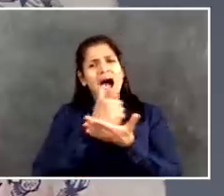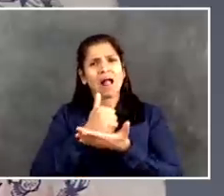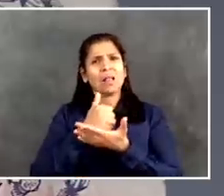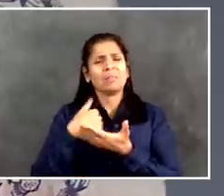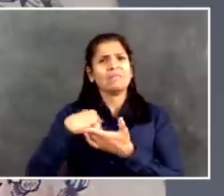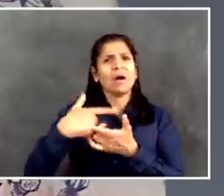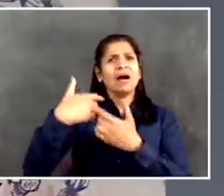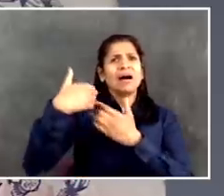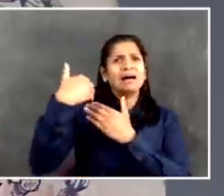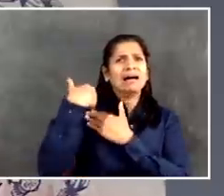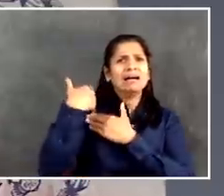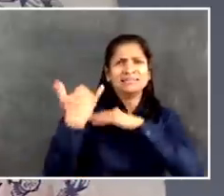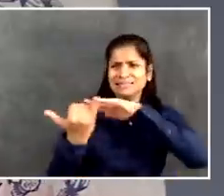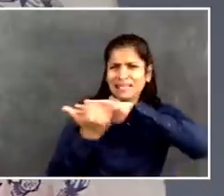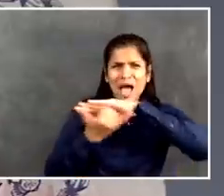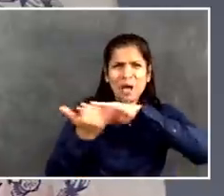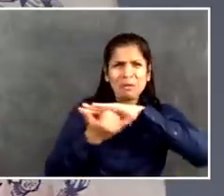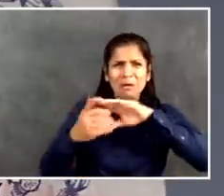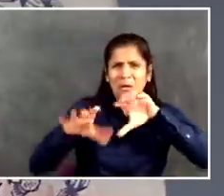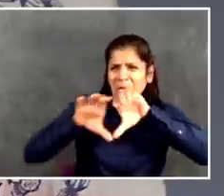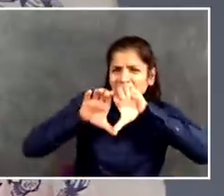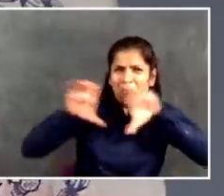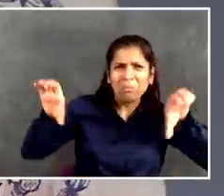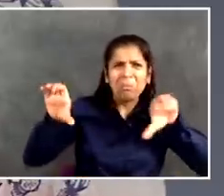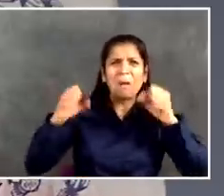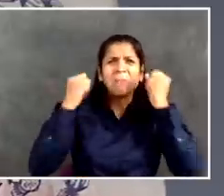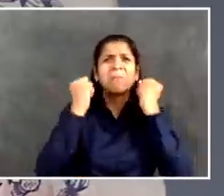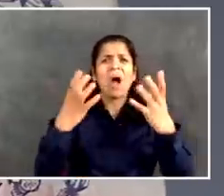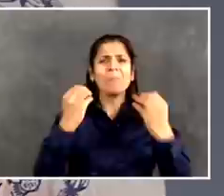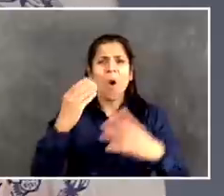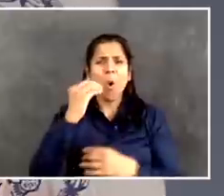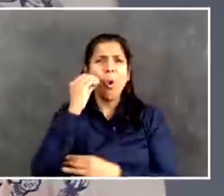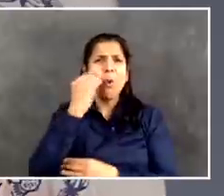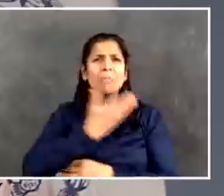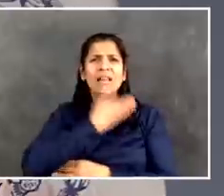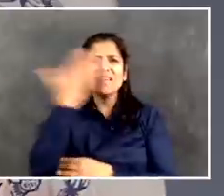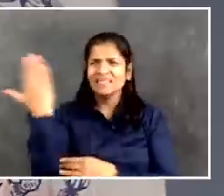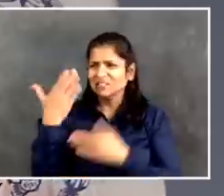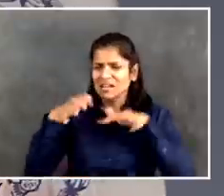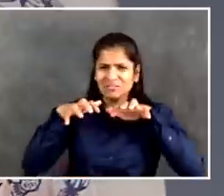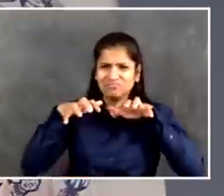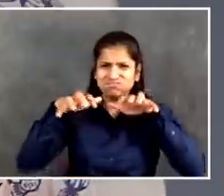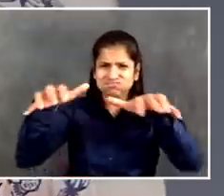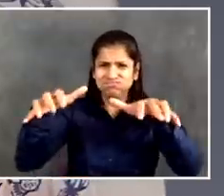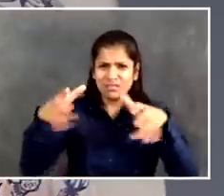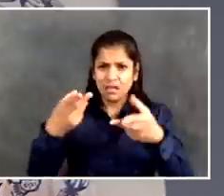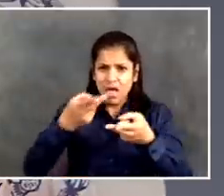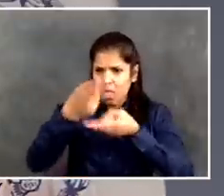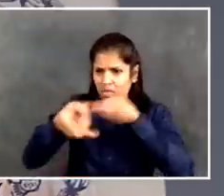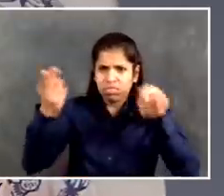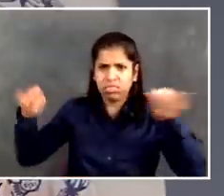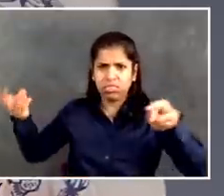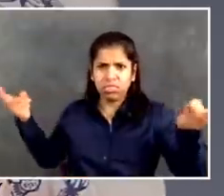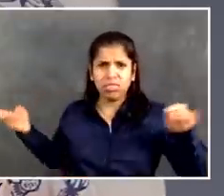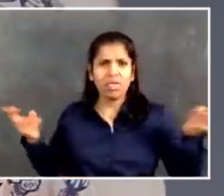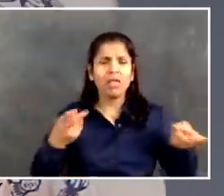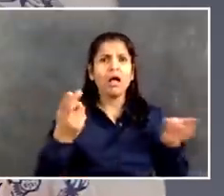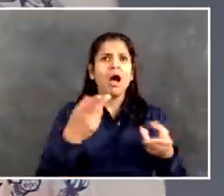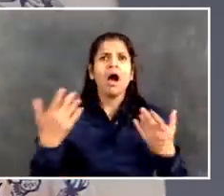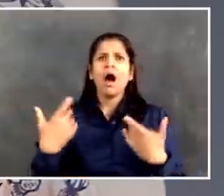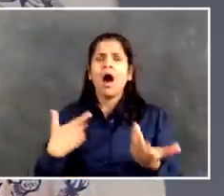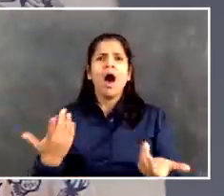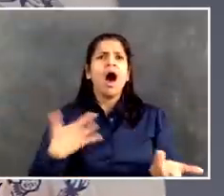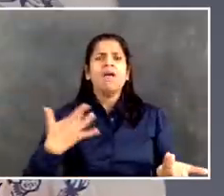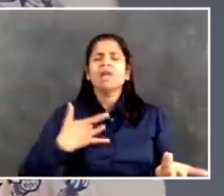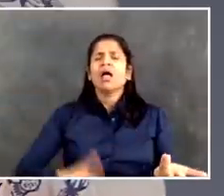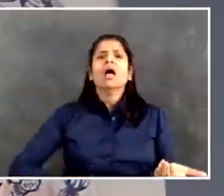contact with the NYPD and the city, but I think it's safe to say everyone here is losing patience with the situation. So I'd like a response to that.